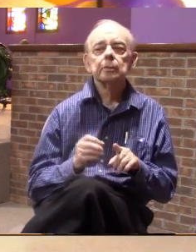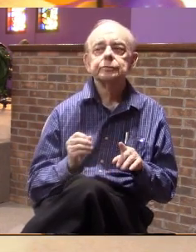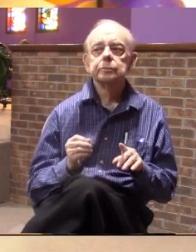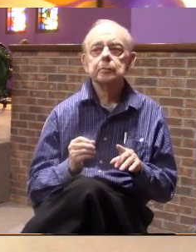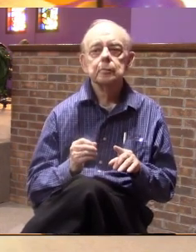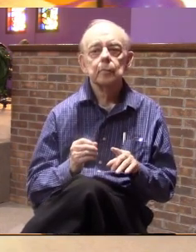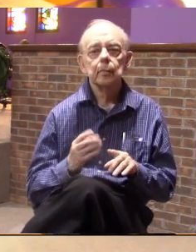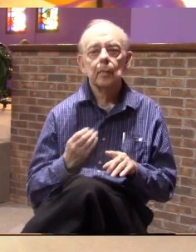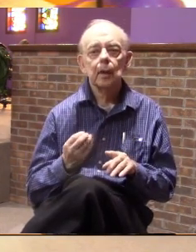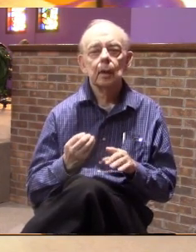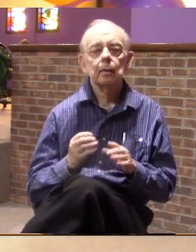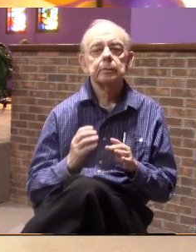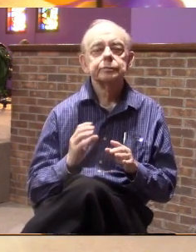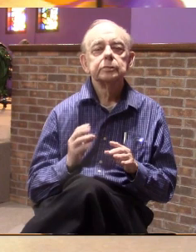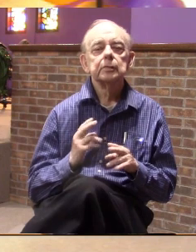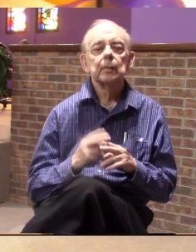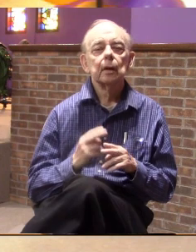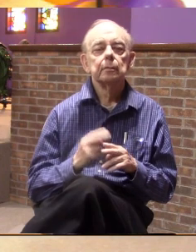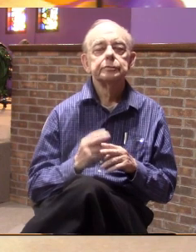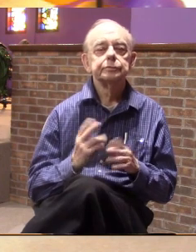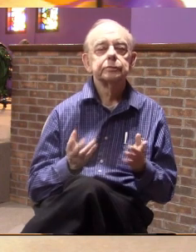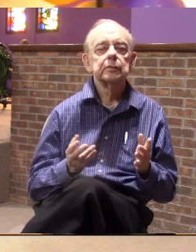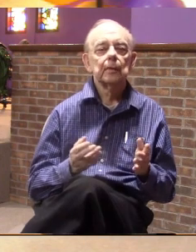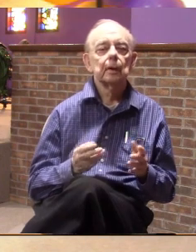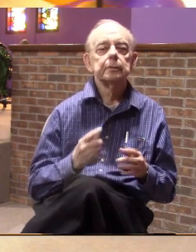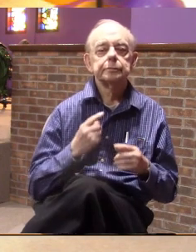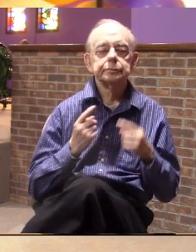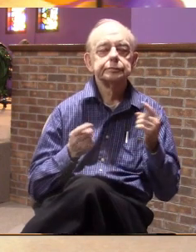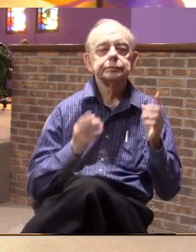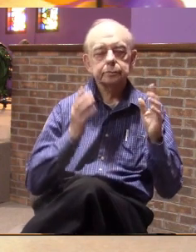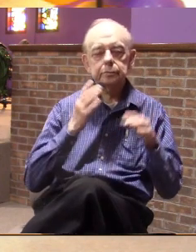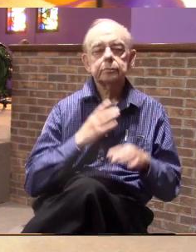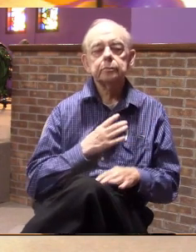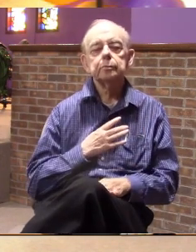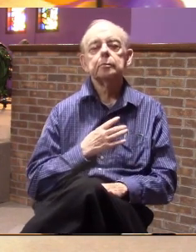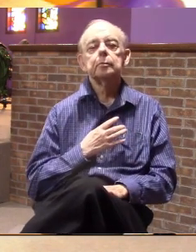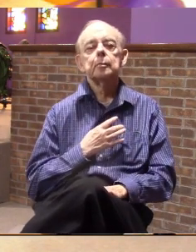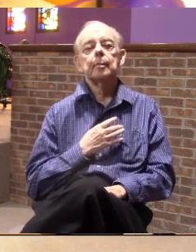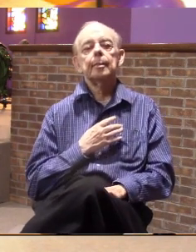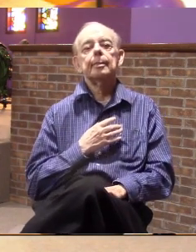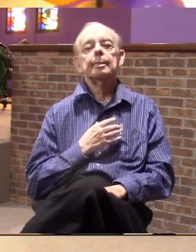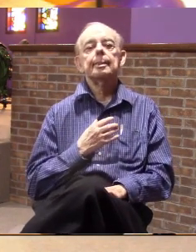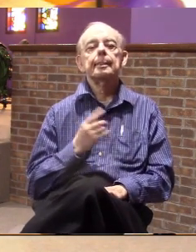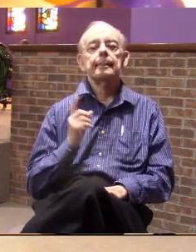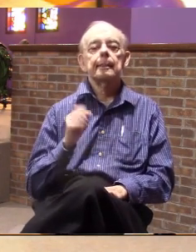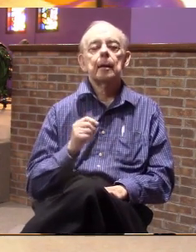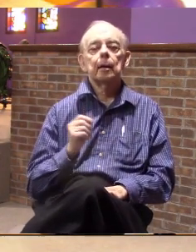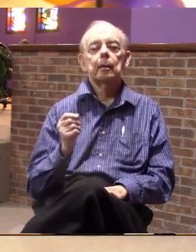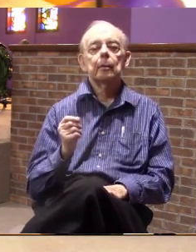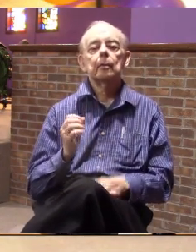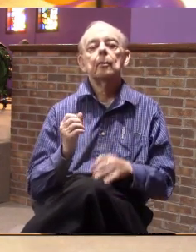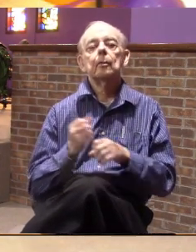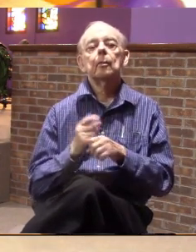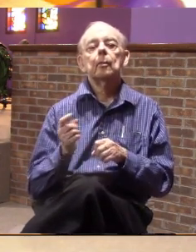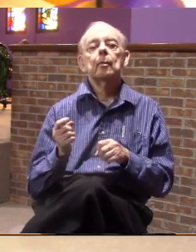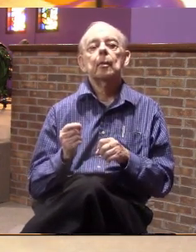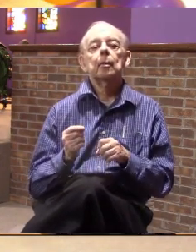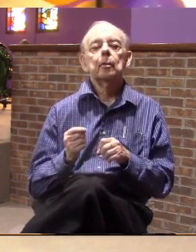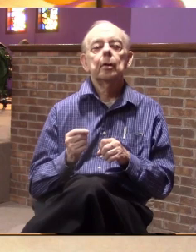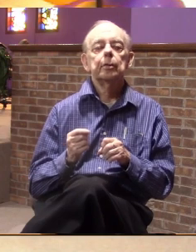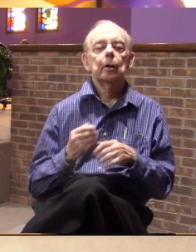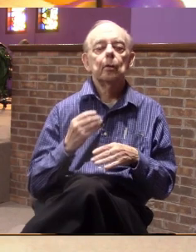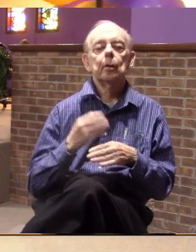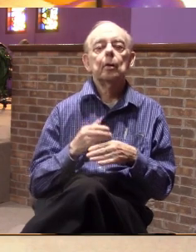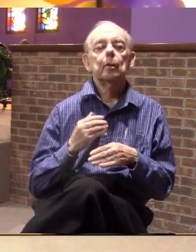in the 14th century they called upon this really famous Italian artist and said I need you to make this stained